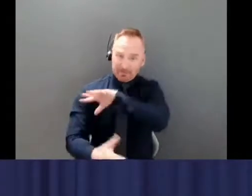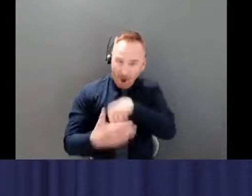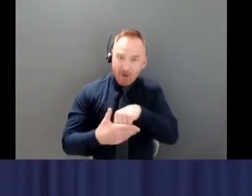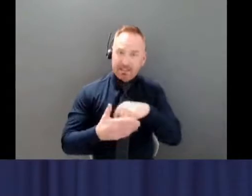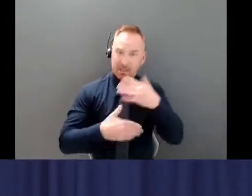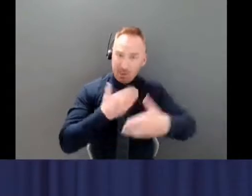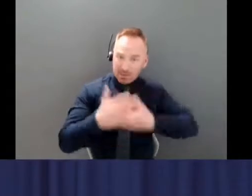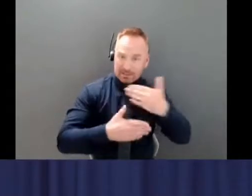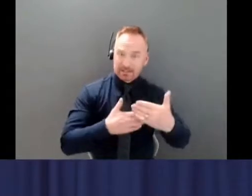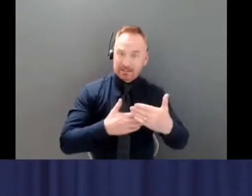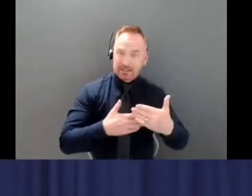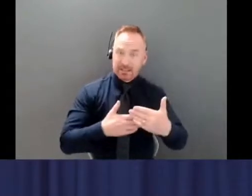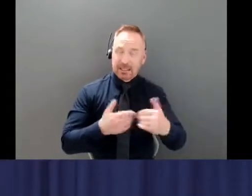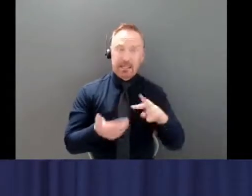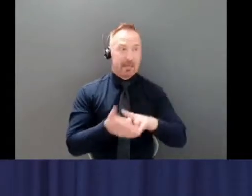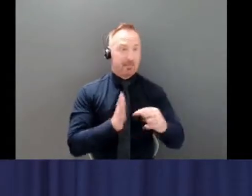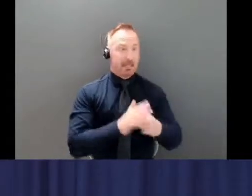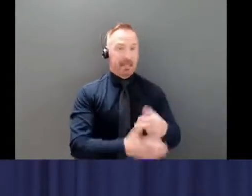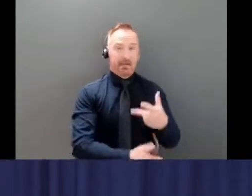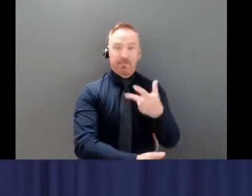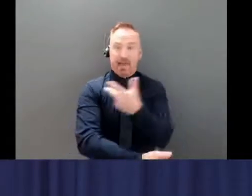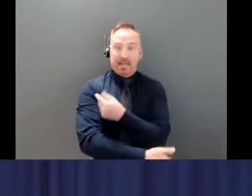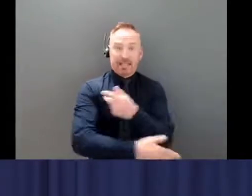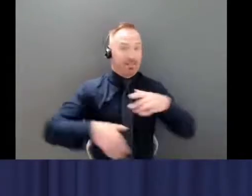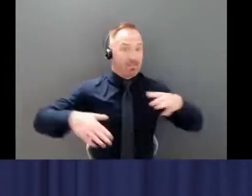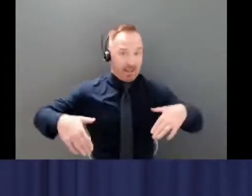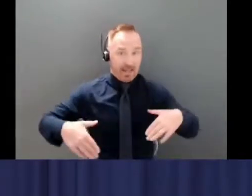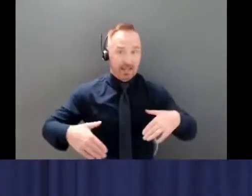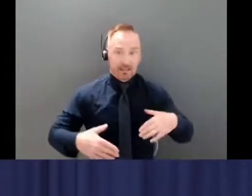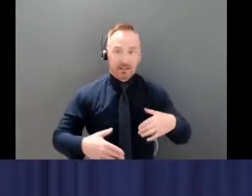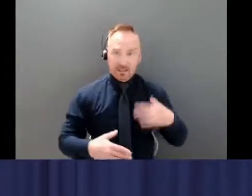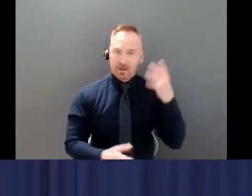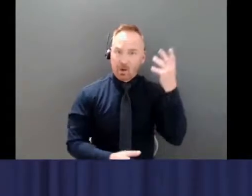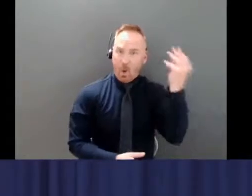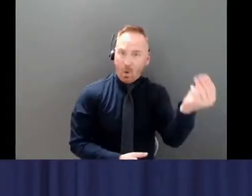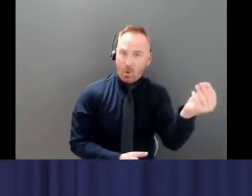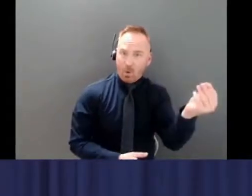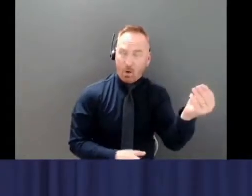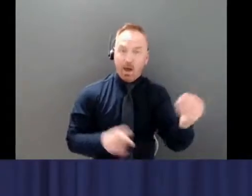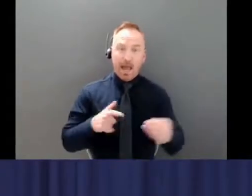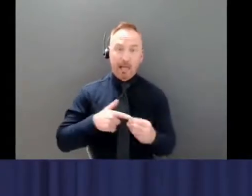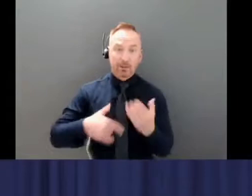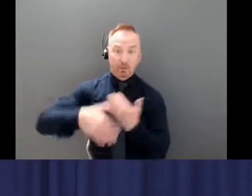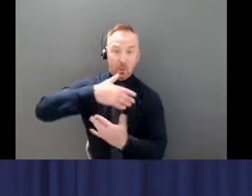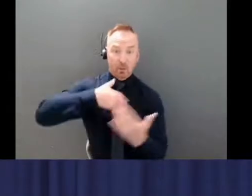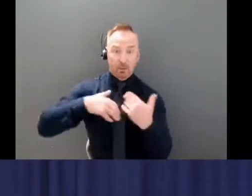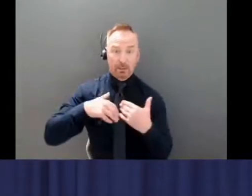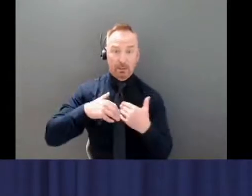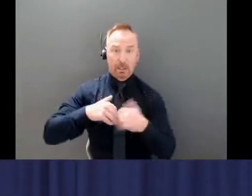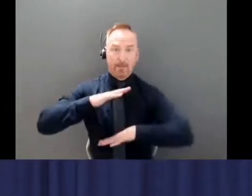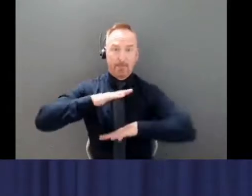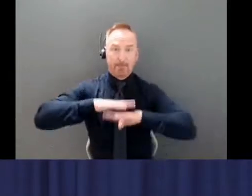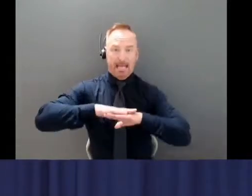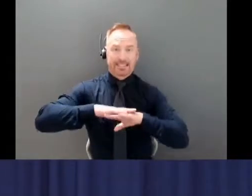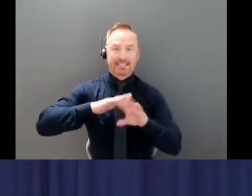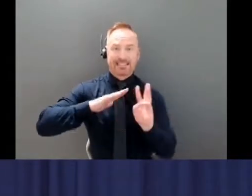vaccinated if you have not already, and keeping your social gatherings to six or fewer people.